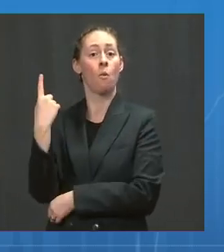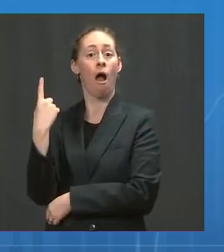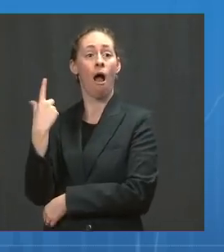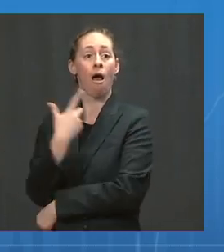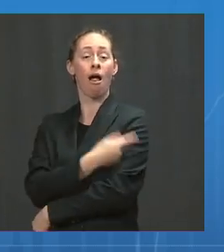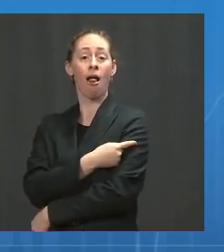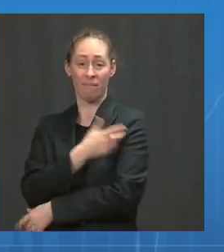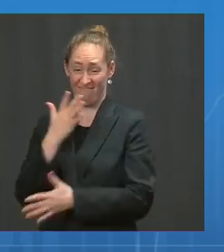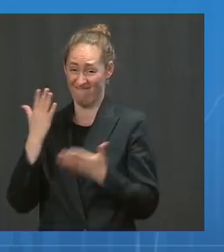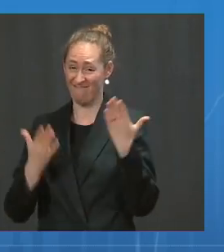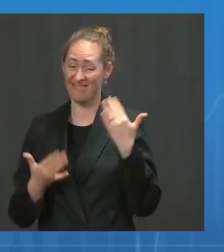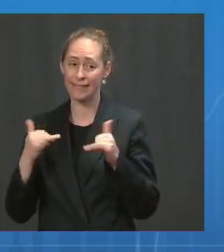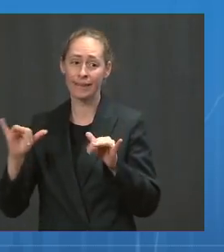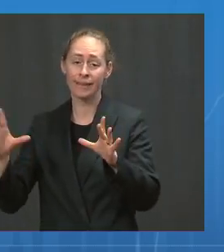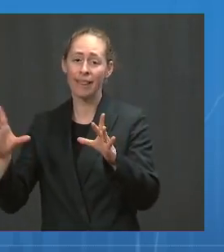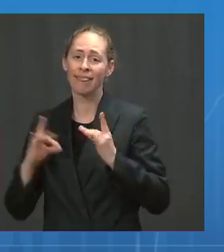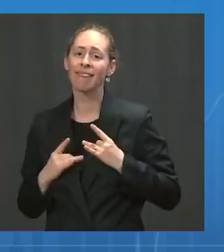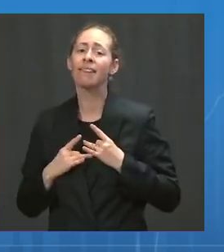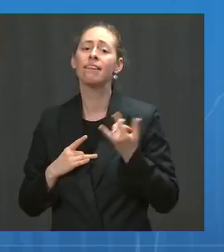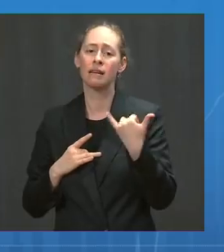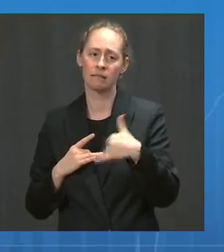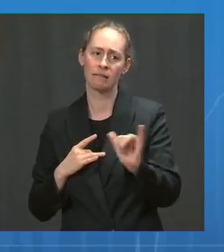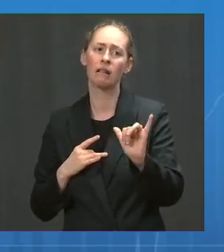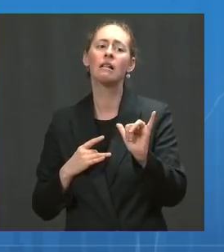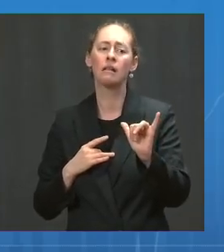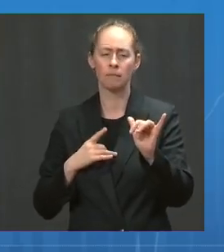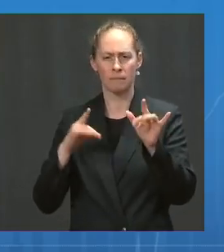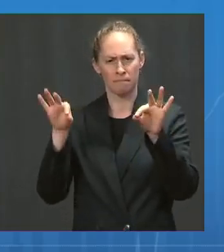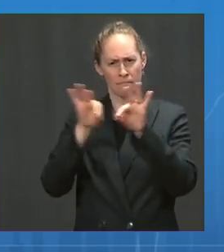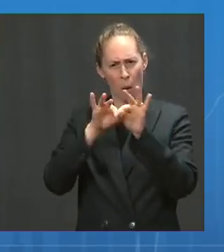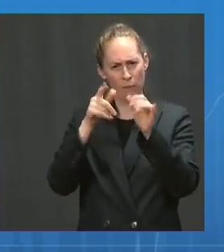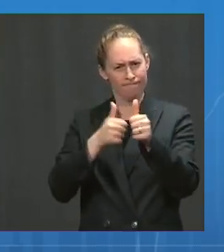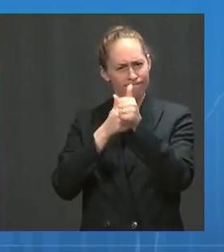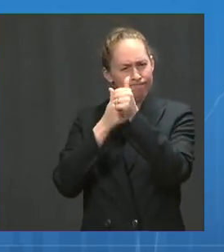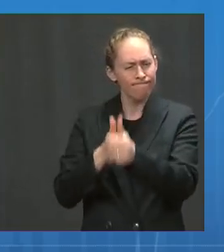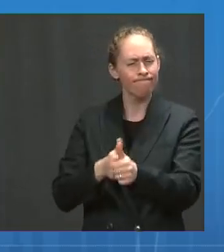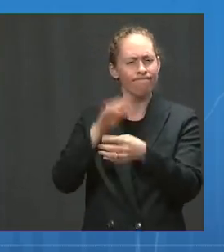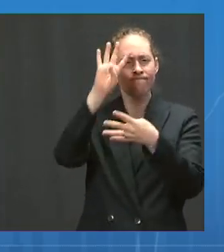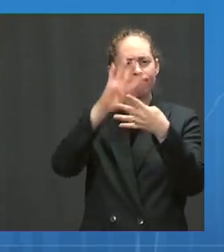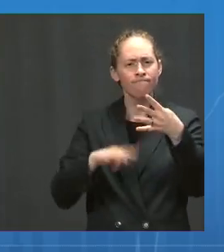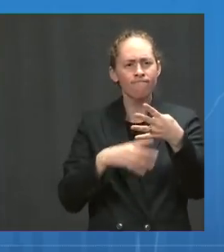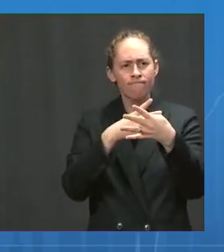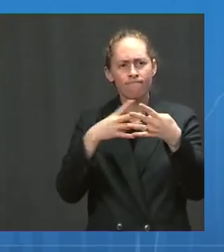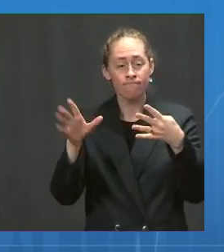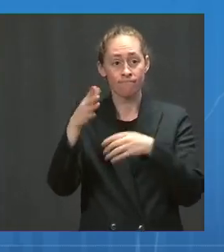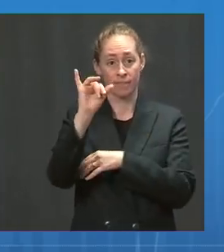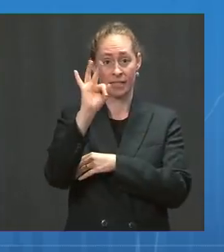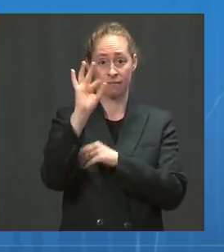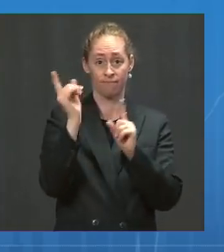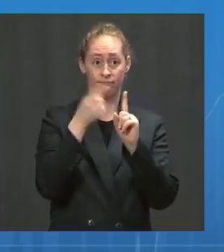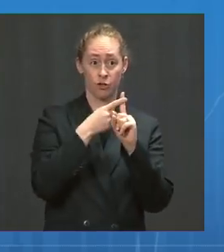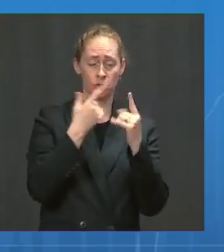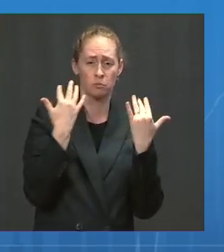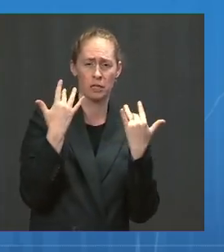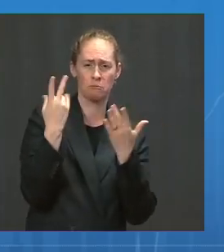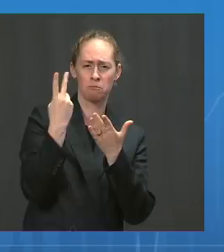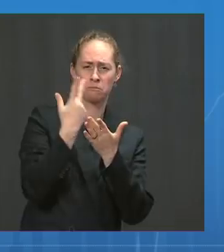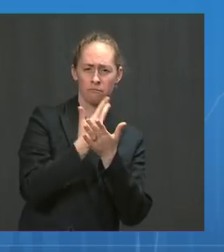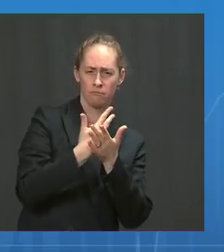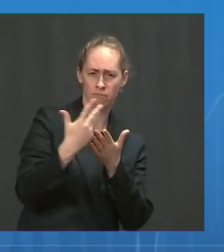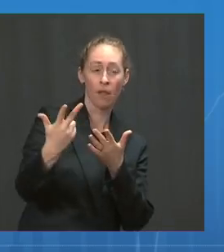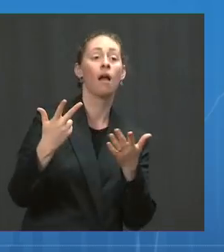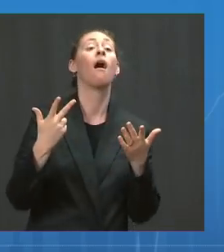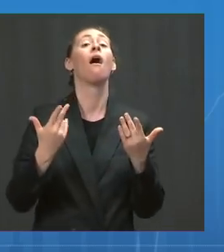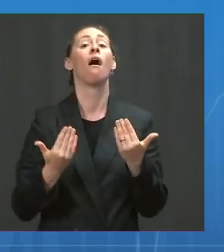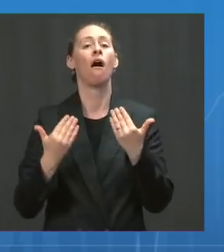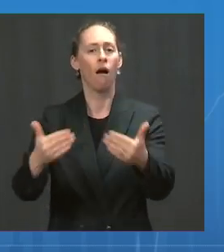encourage that people get vaccinated on schedule three or four weeks after your first dose. But if you are beyond that window, I want